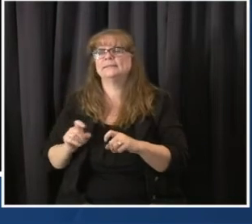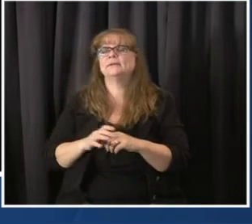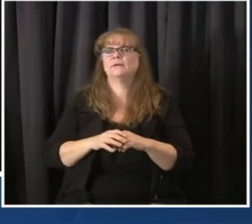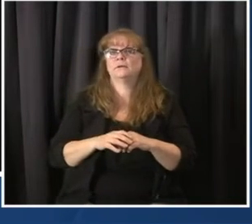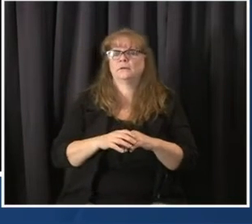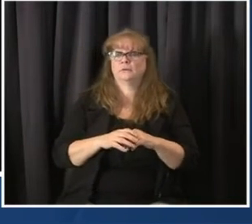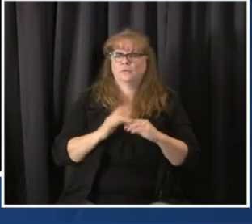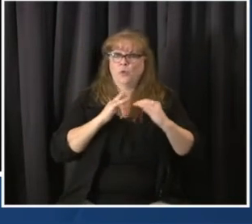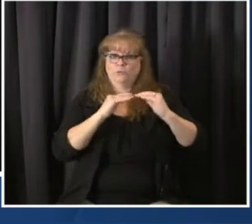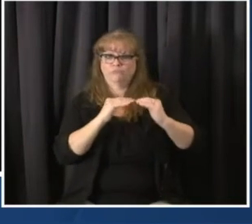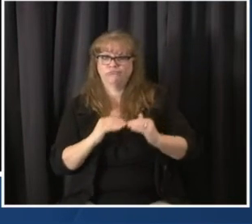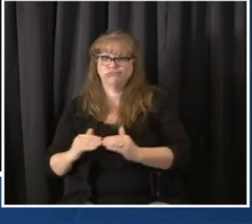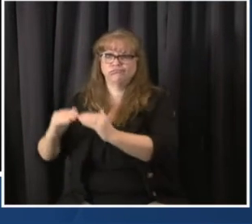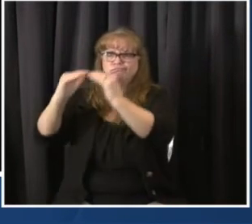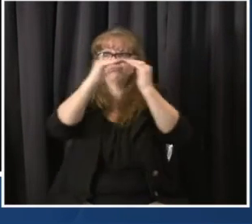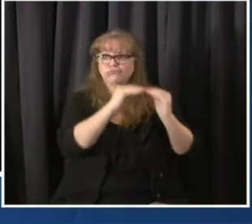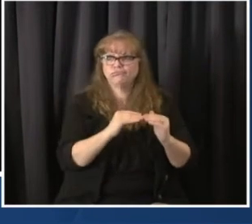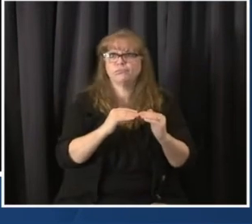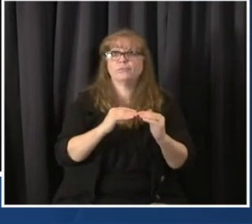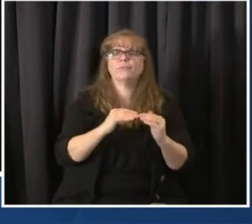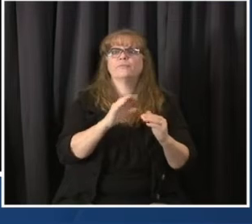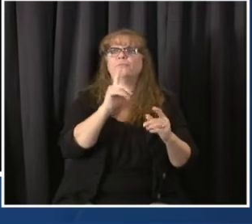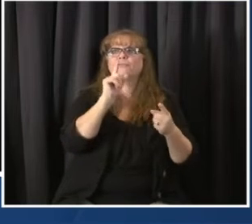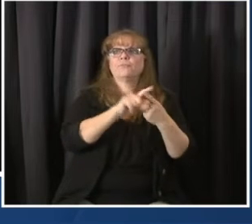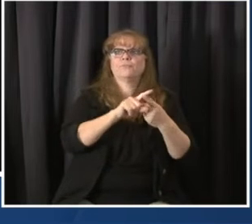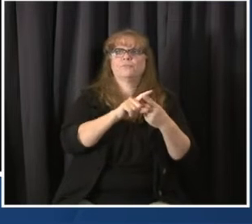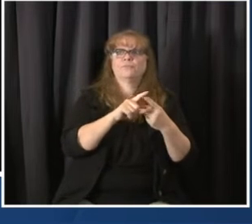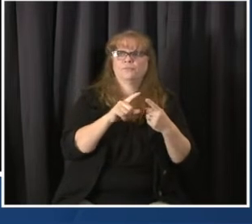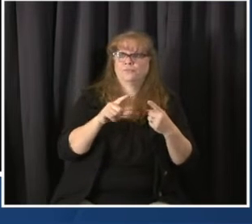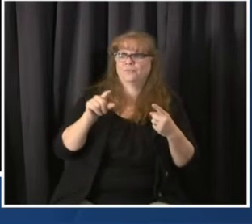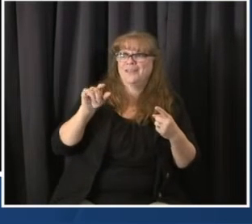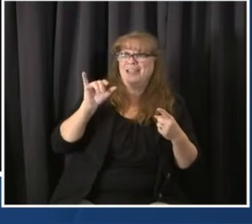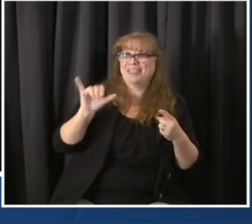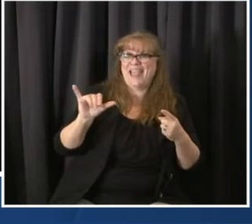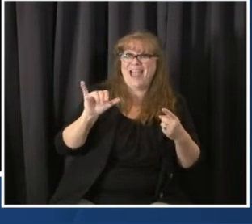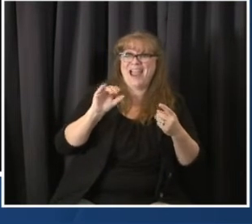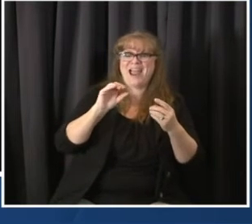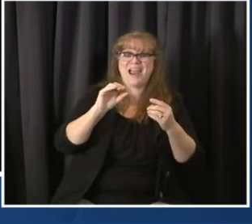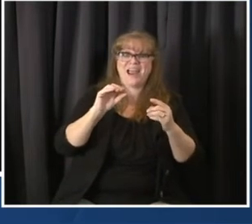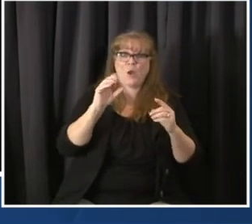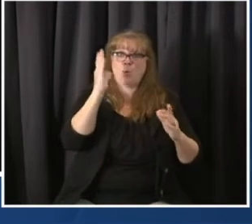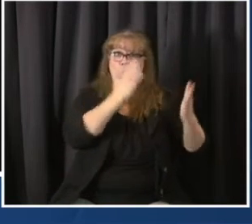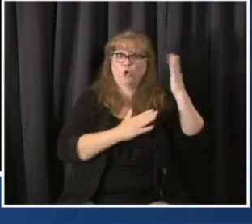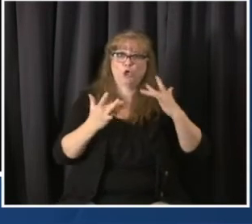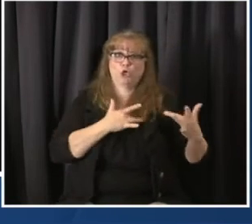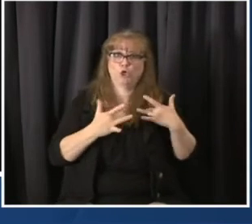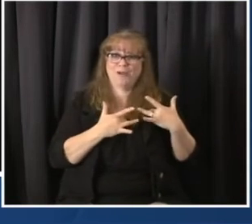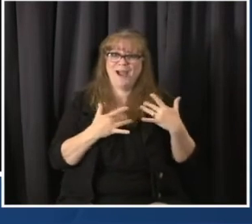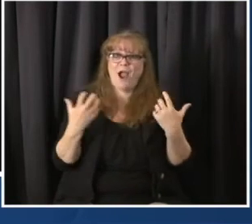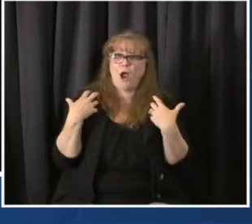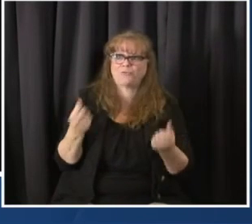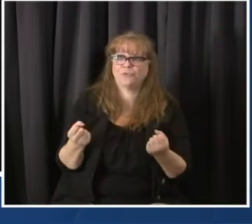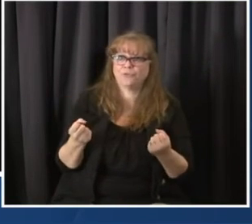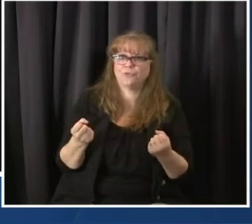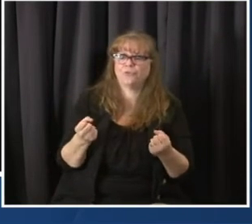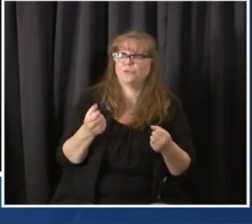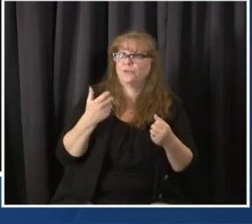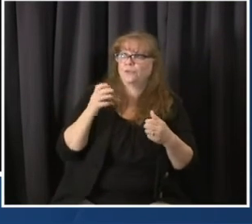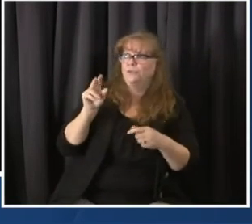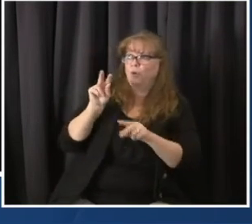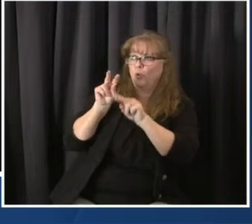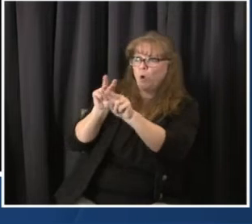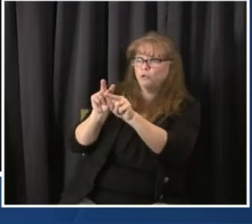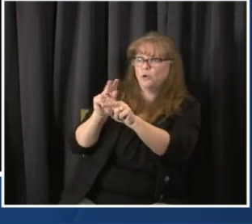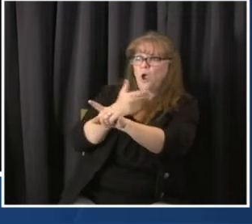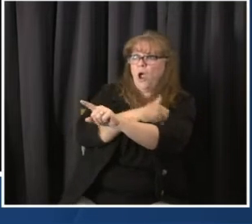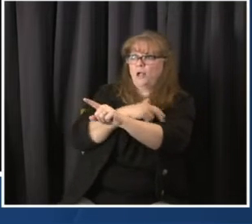the most dramatic impact. People who are hospitalized, people who make it, thankfully, and some who don't. There's an economic impact,